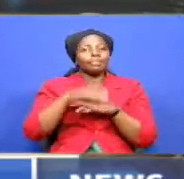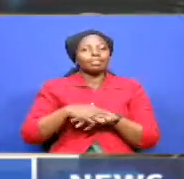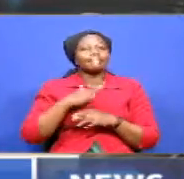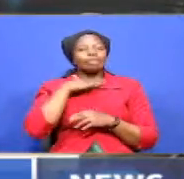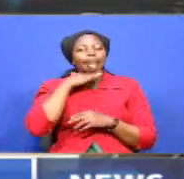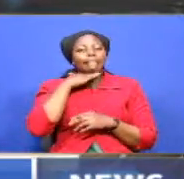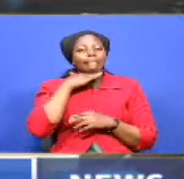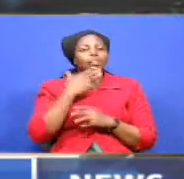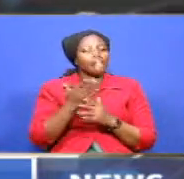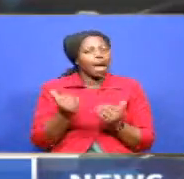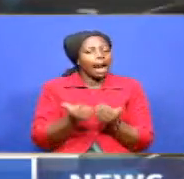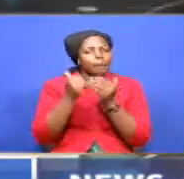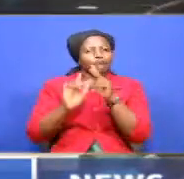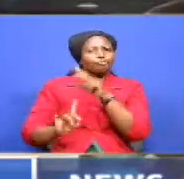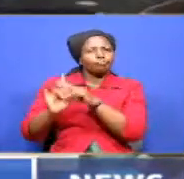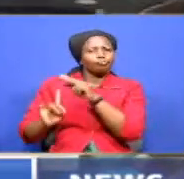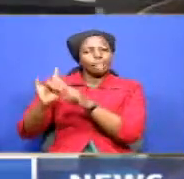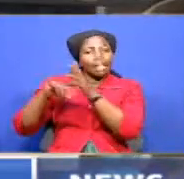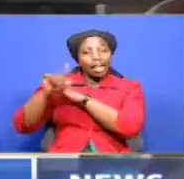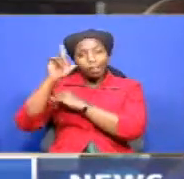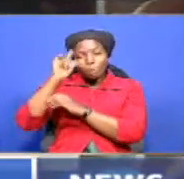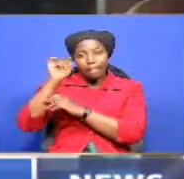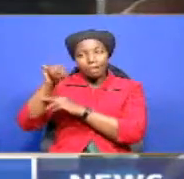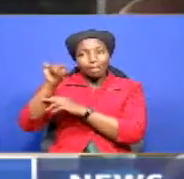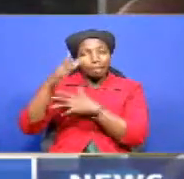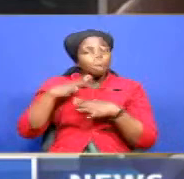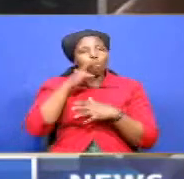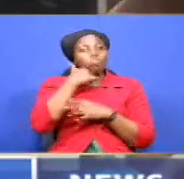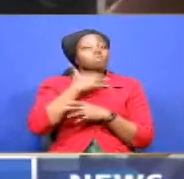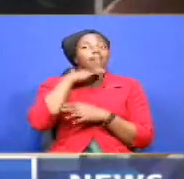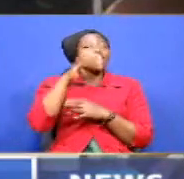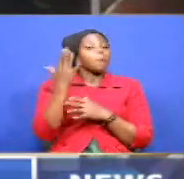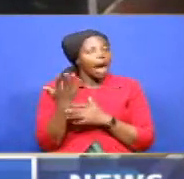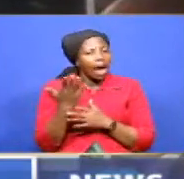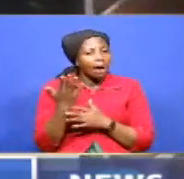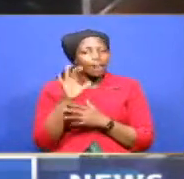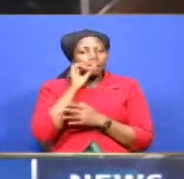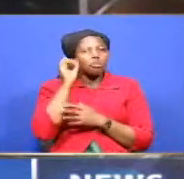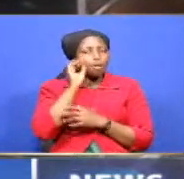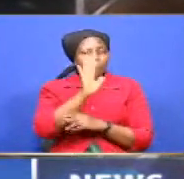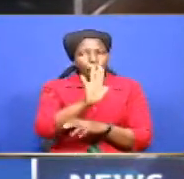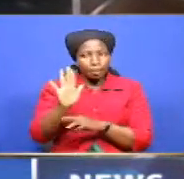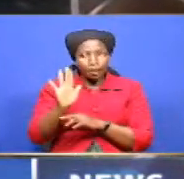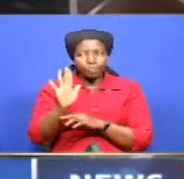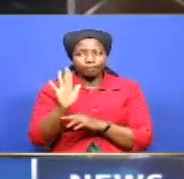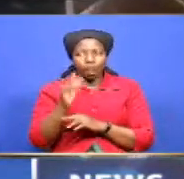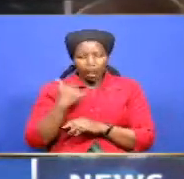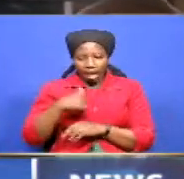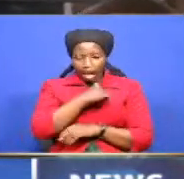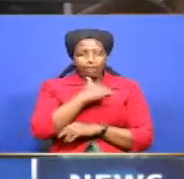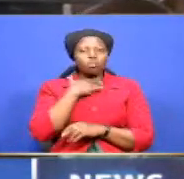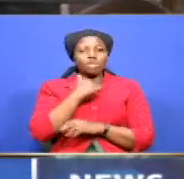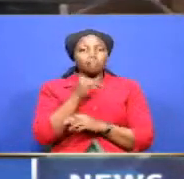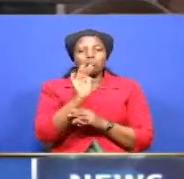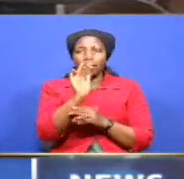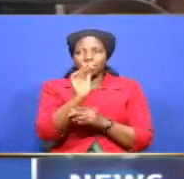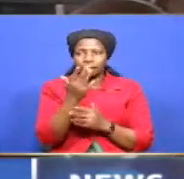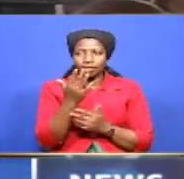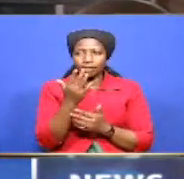here in Mombasa is essentially people dying at home. And we want to urge